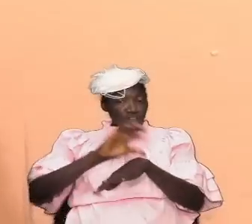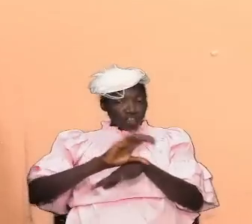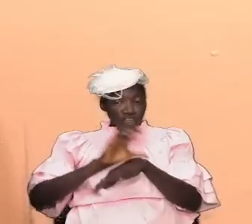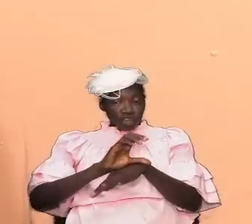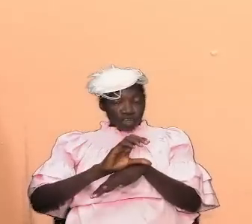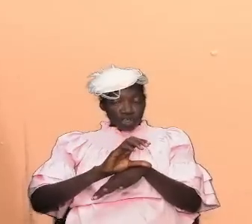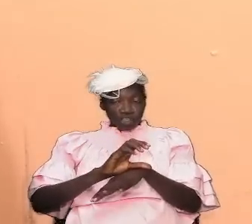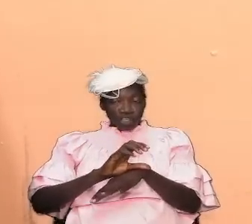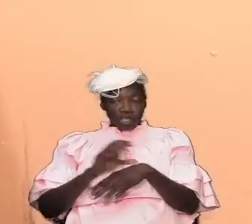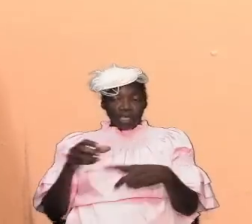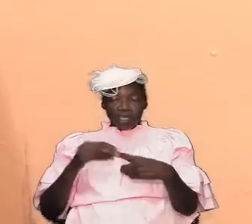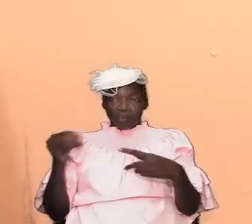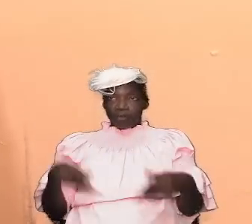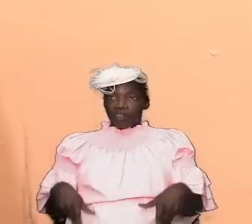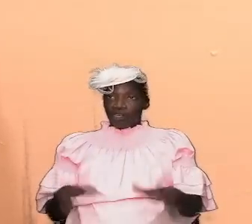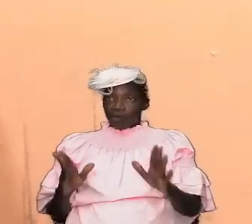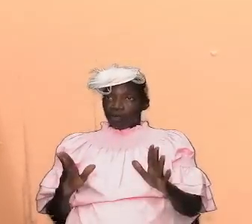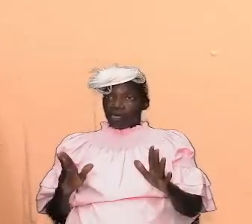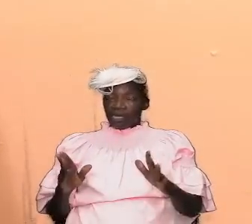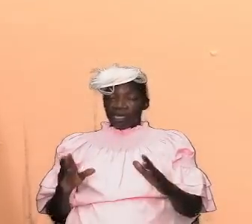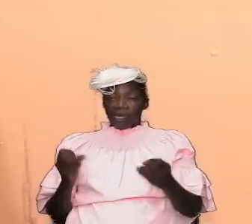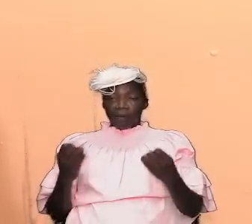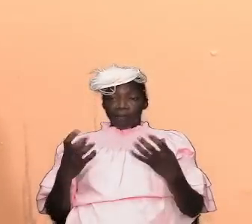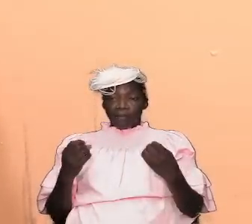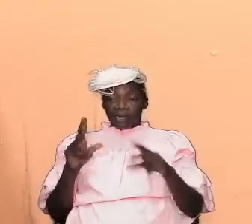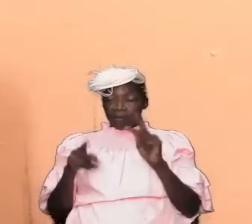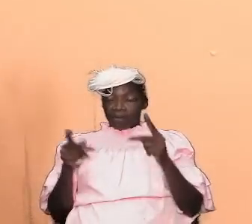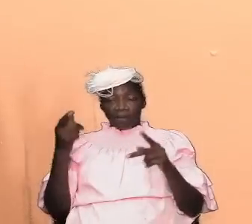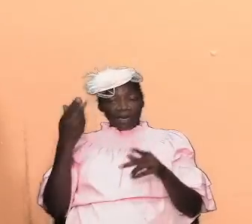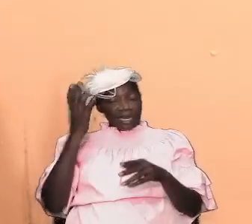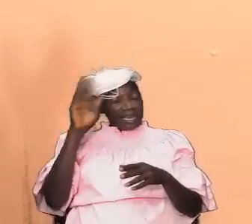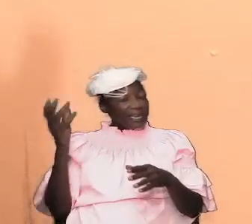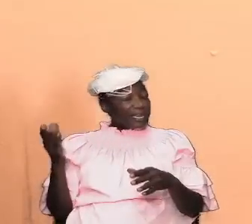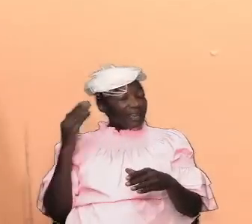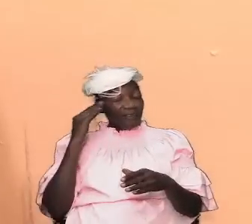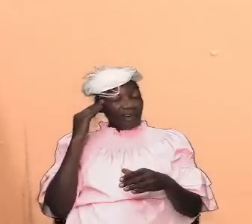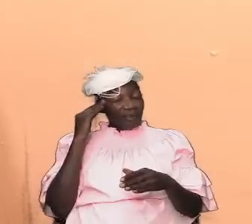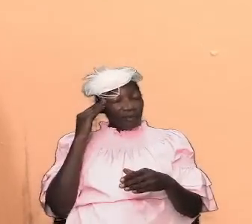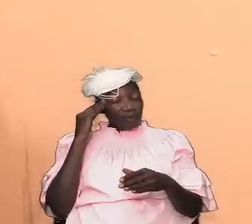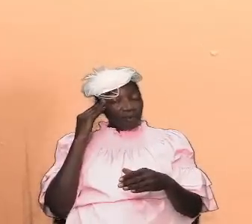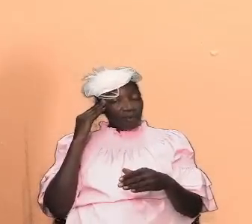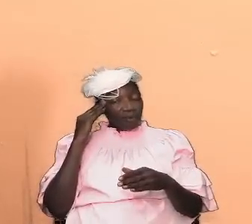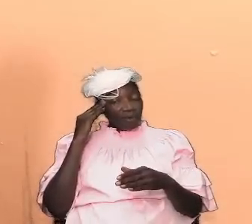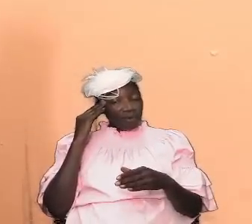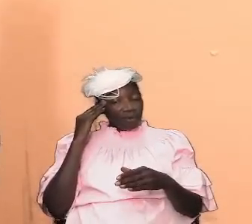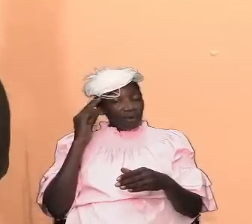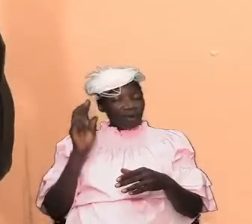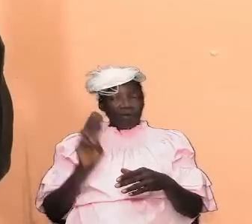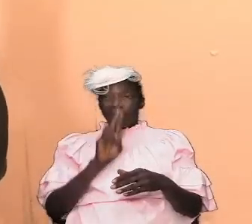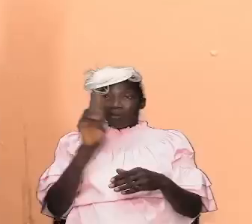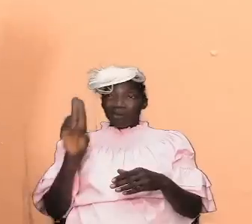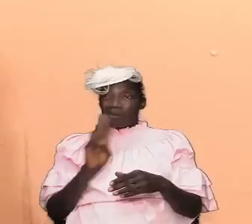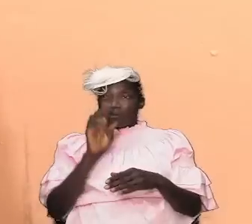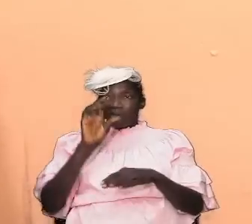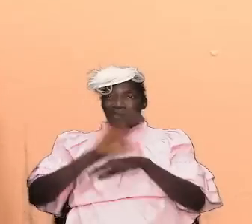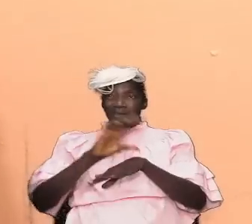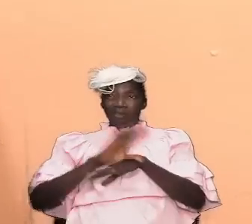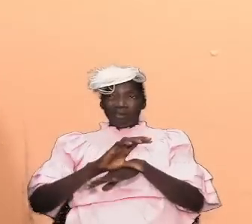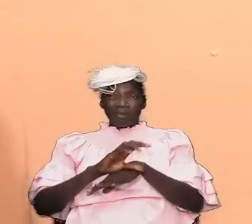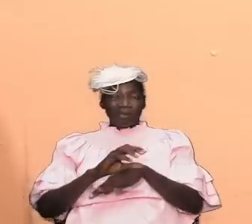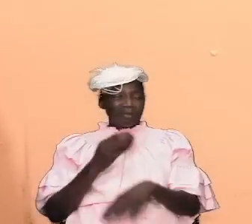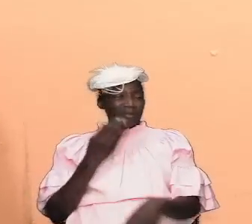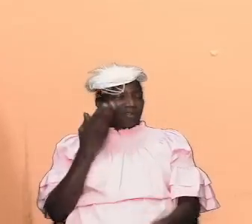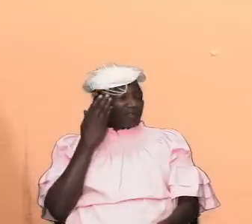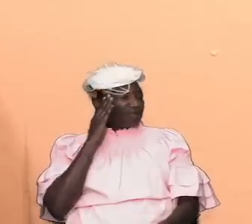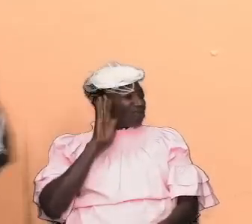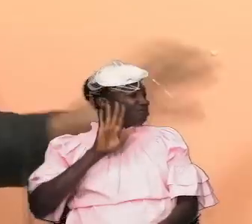in a certain way many of us did not know this and so we treat the church in as a country